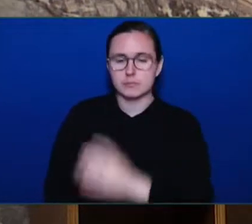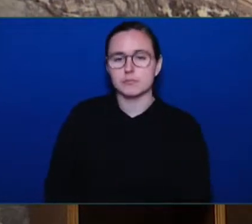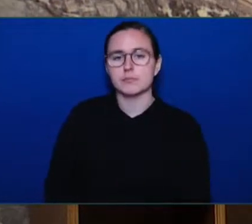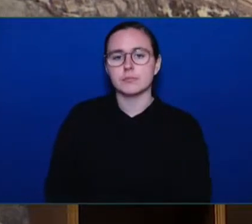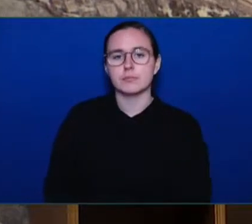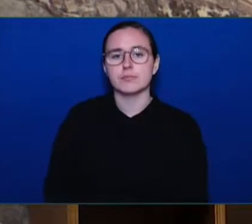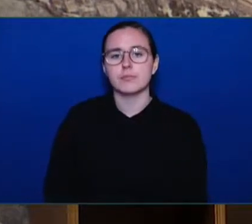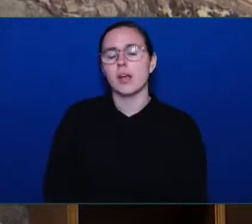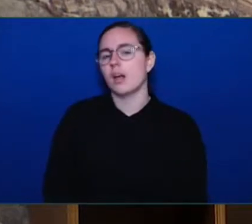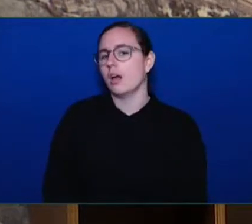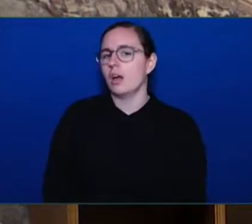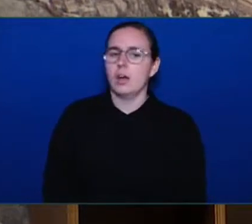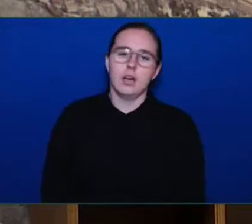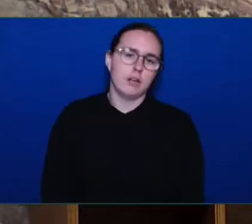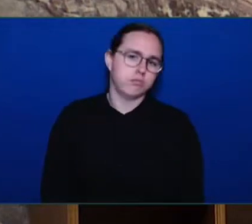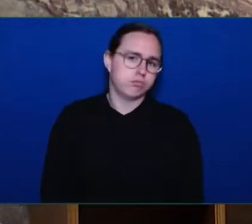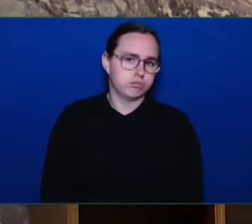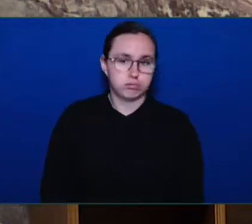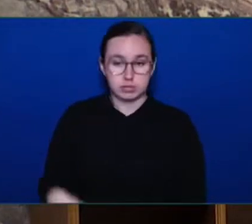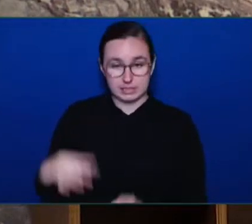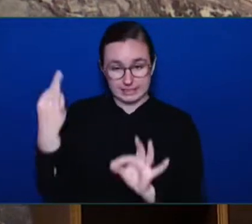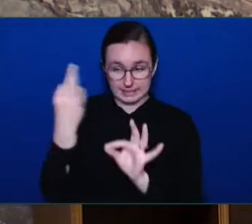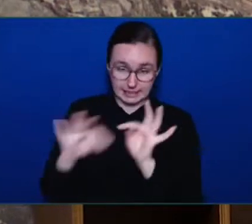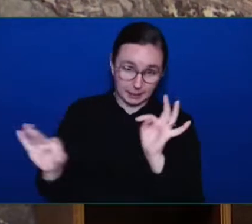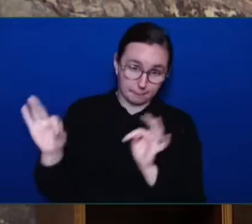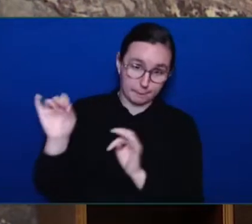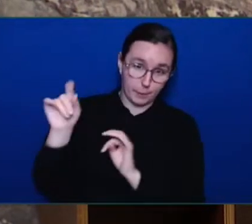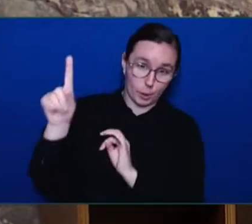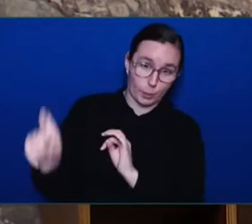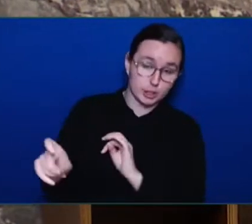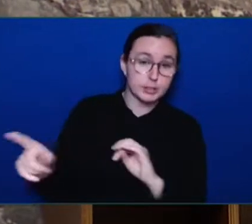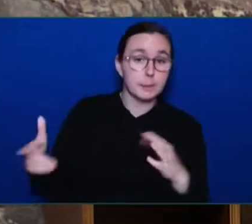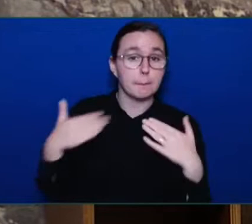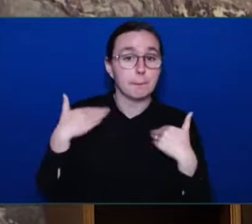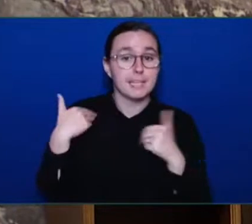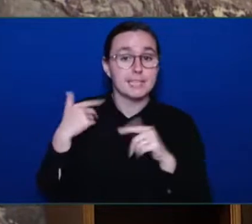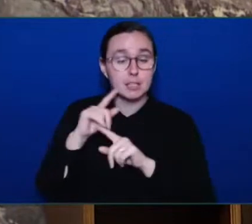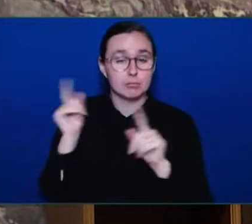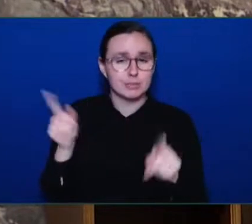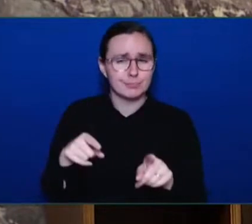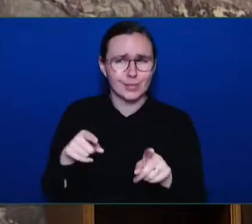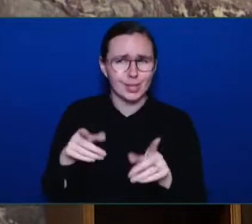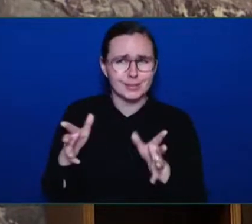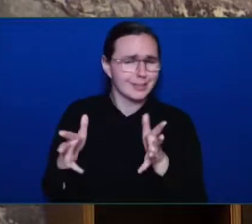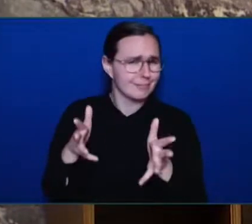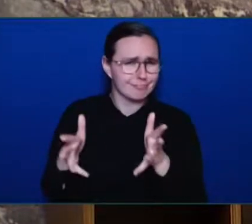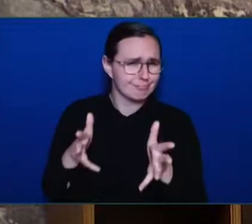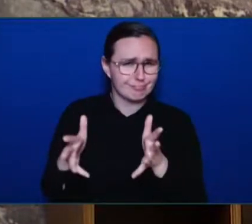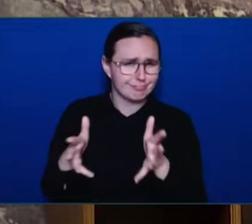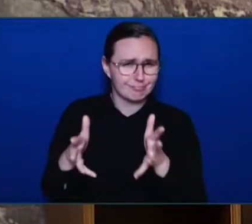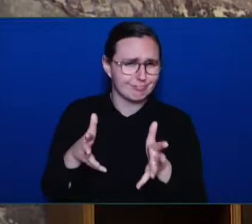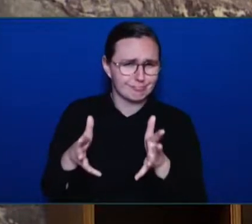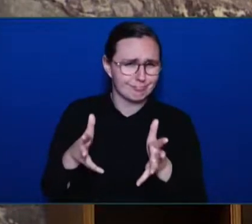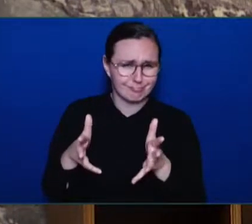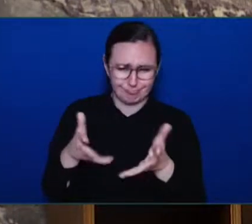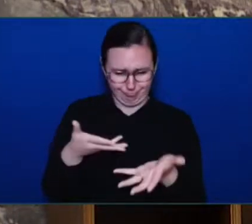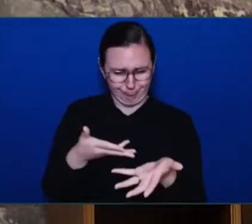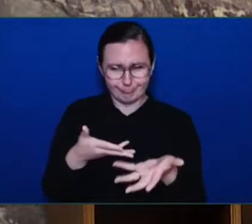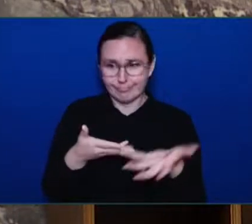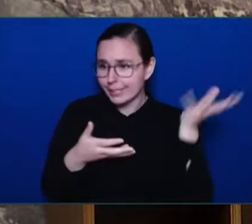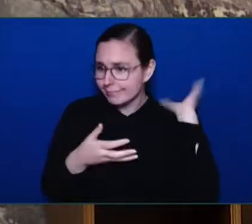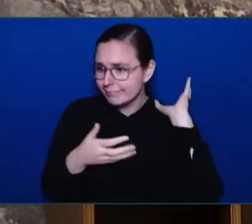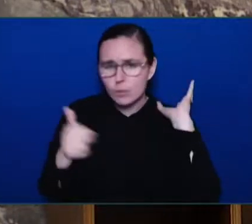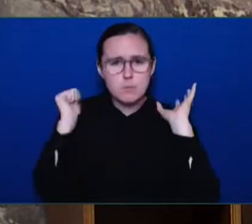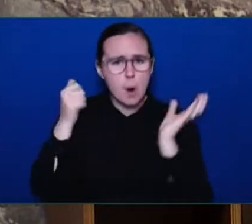hear the Minister respond by essentially refusing to acknowledge that what we're getting at here